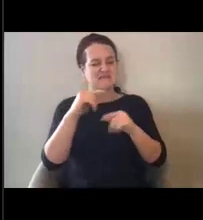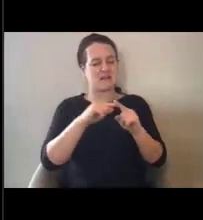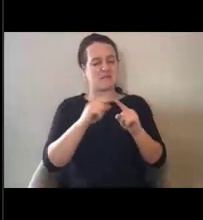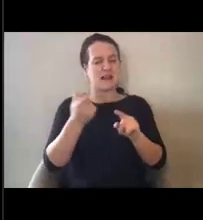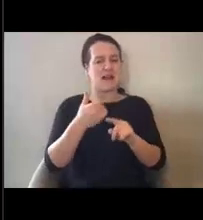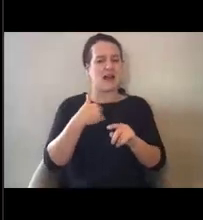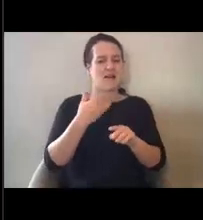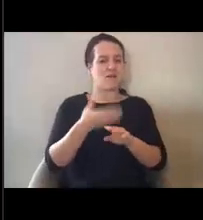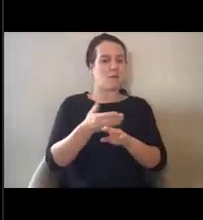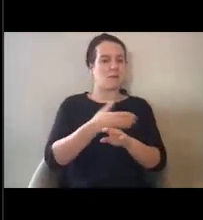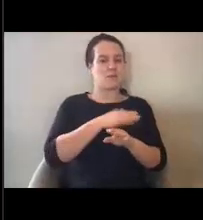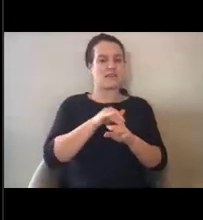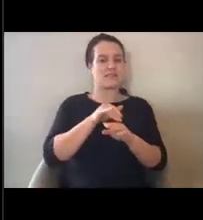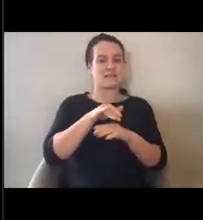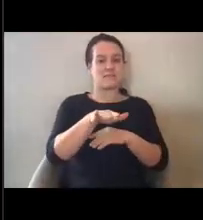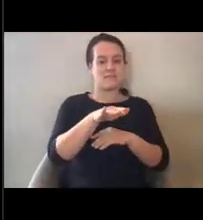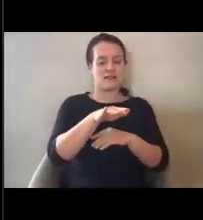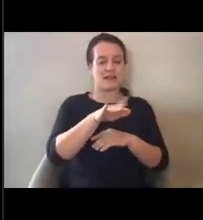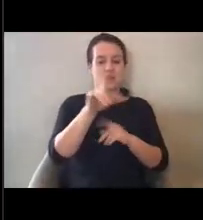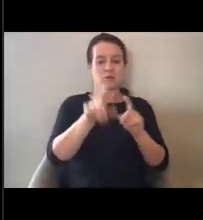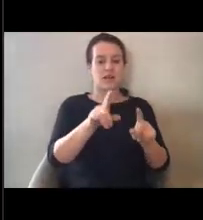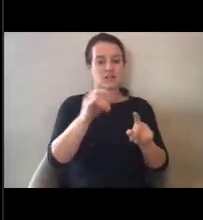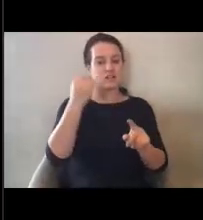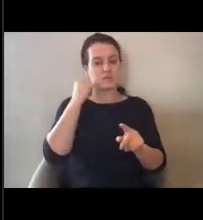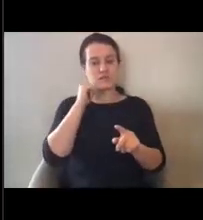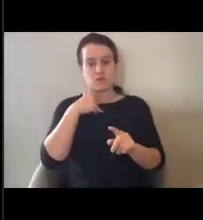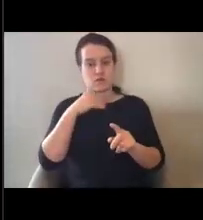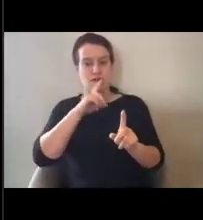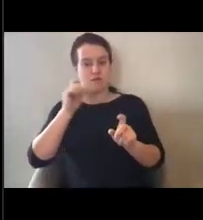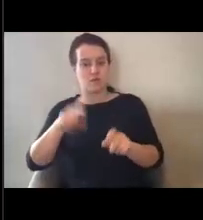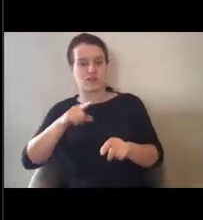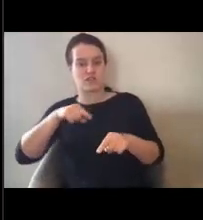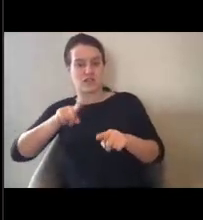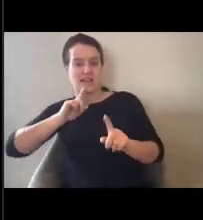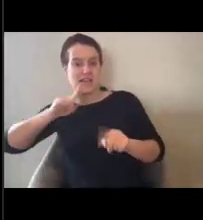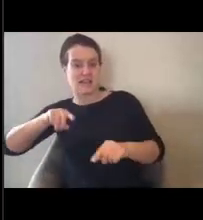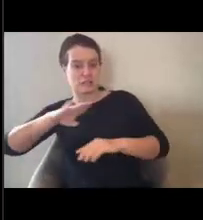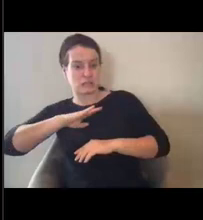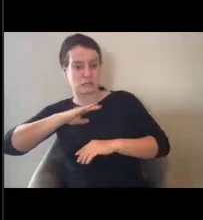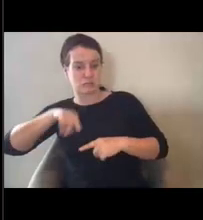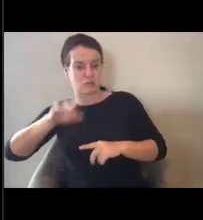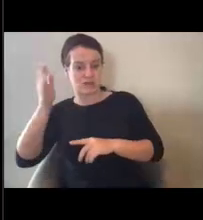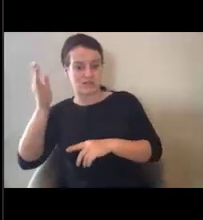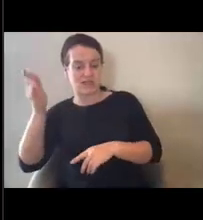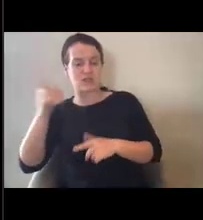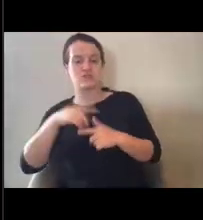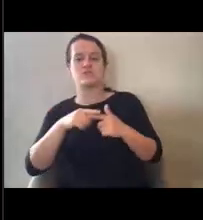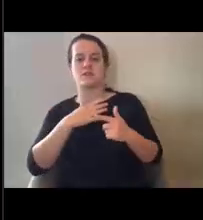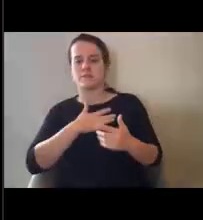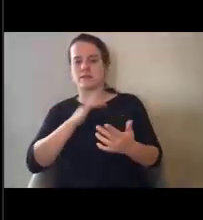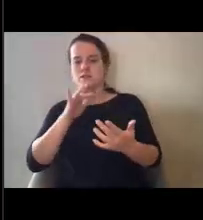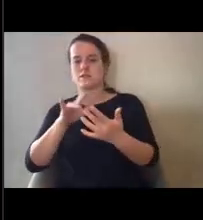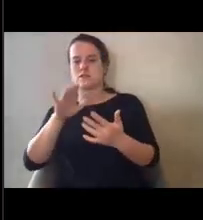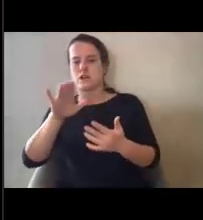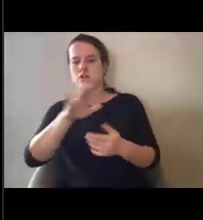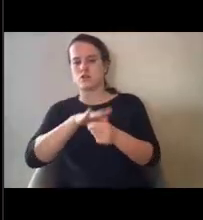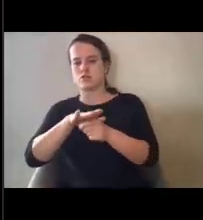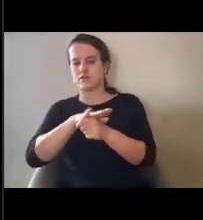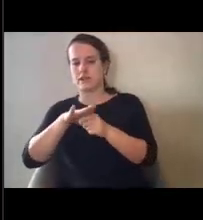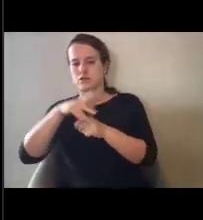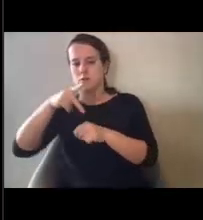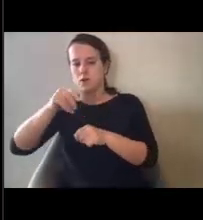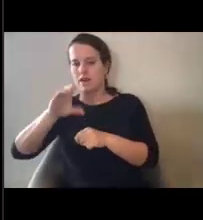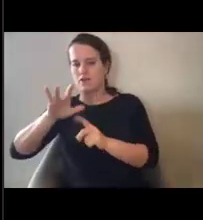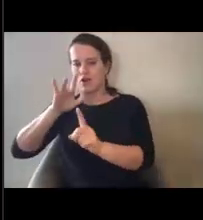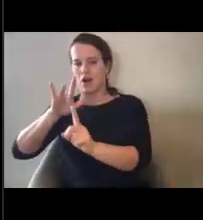questions here I will tee up, but if you don't have your question answered during this session, um, you can reach out to your FEMA regional point of contact and